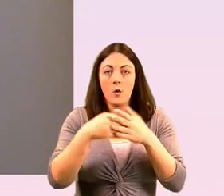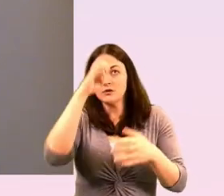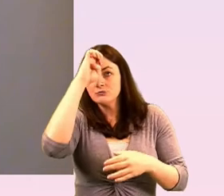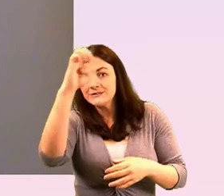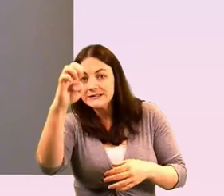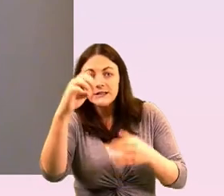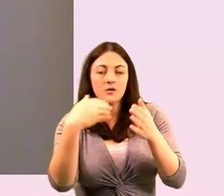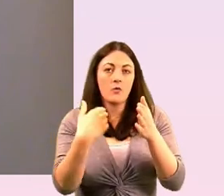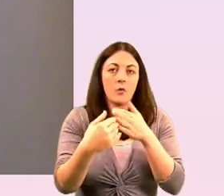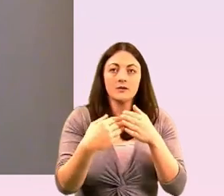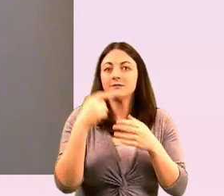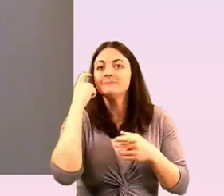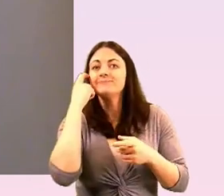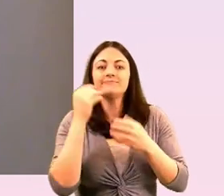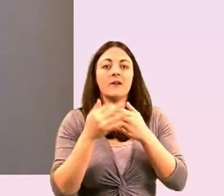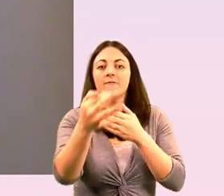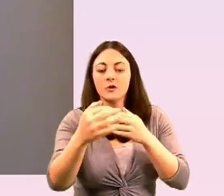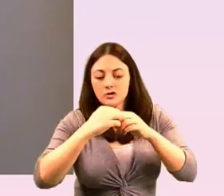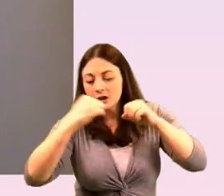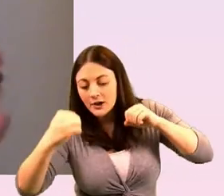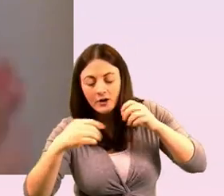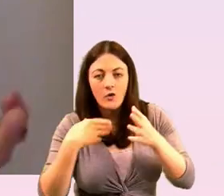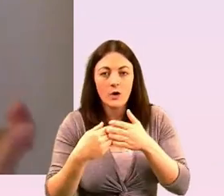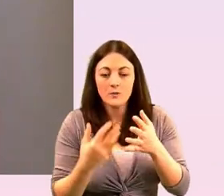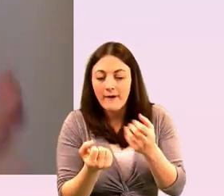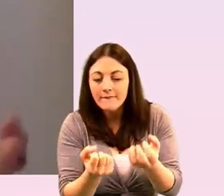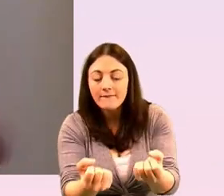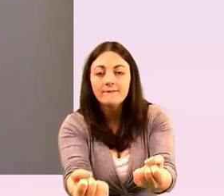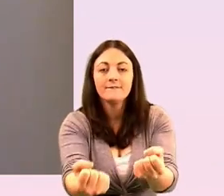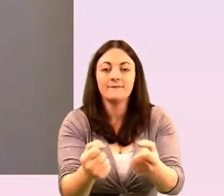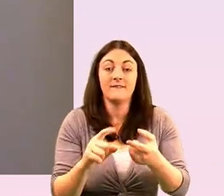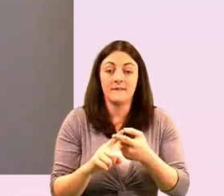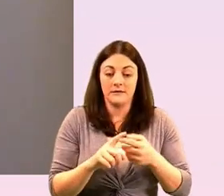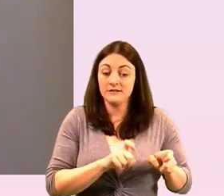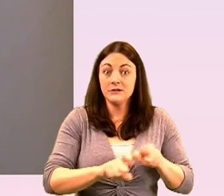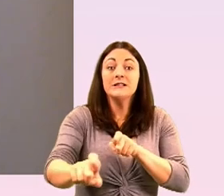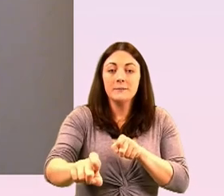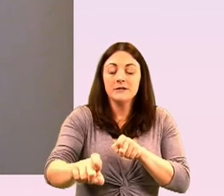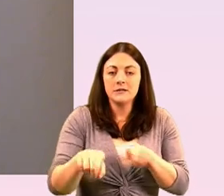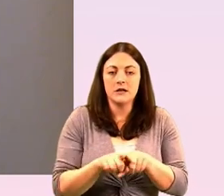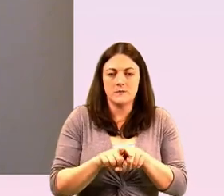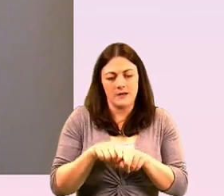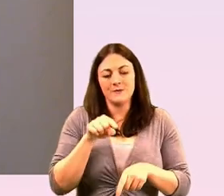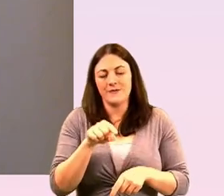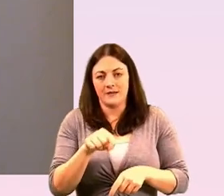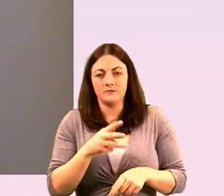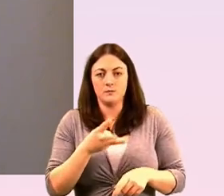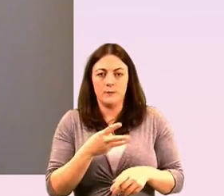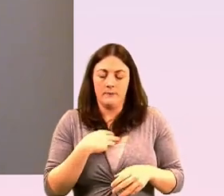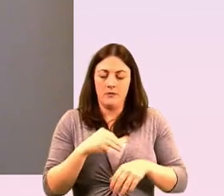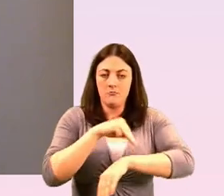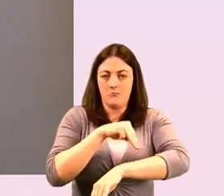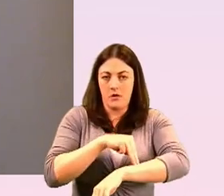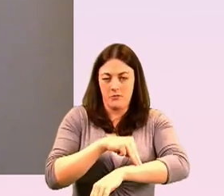philanthropic support and the support of that structure and type is going to be in a post covert